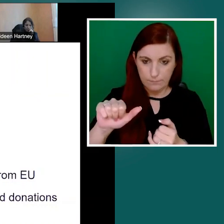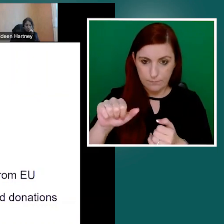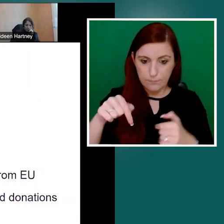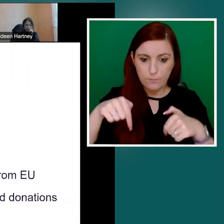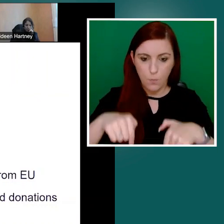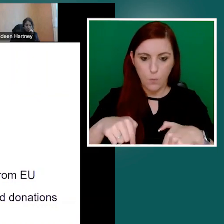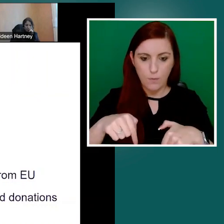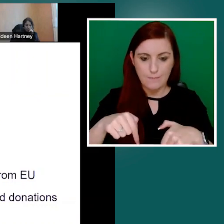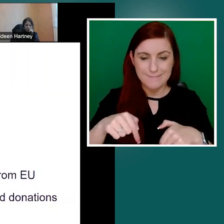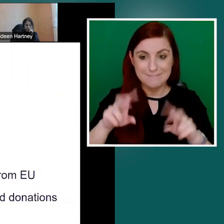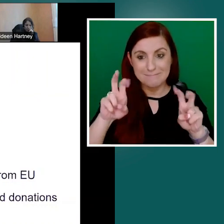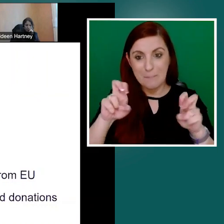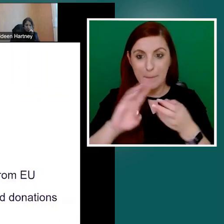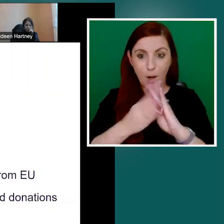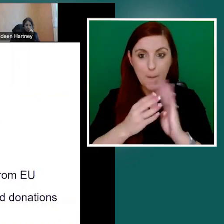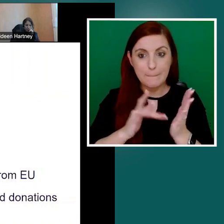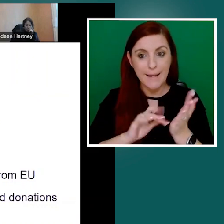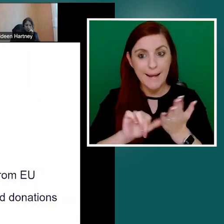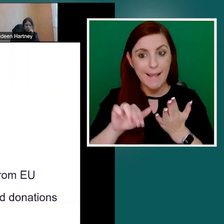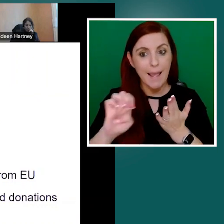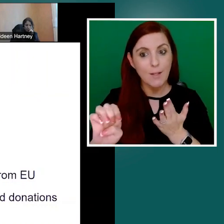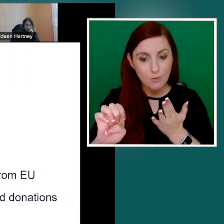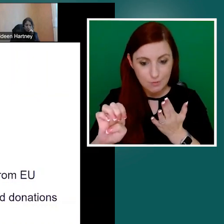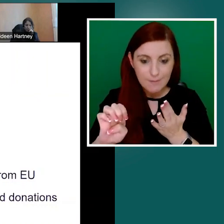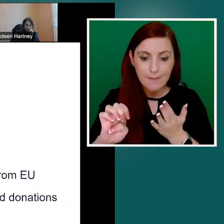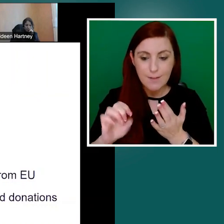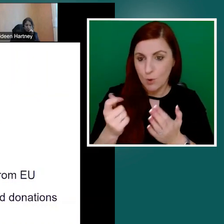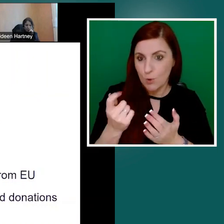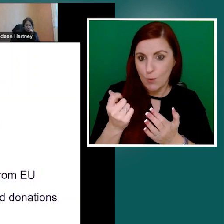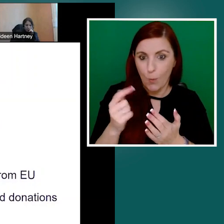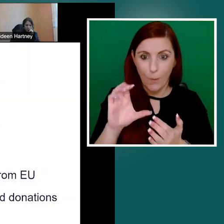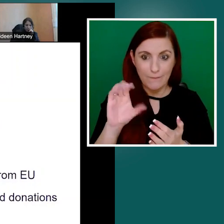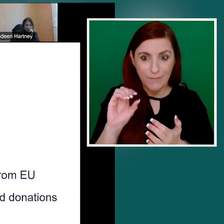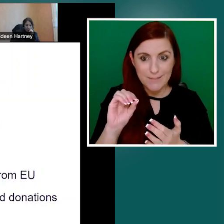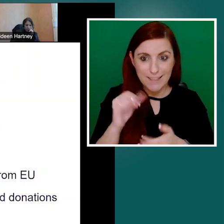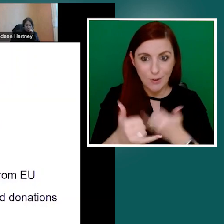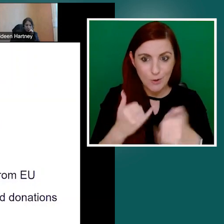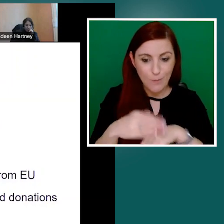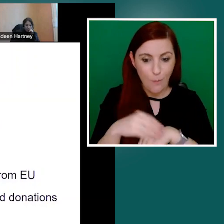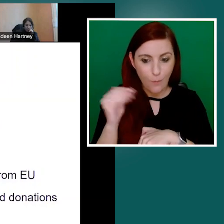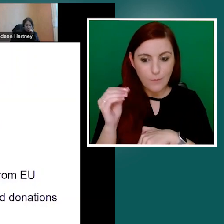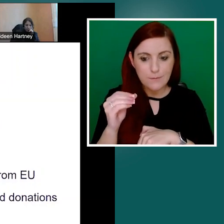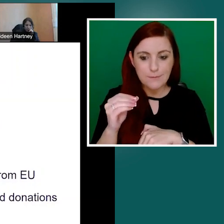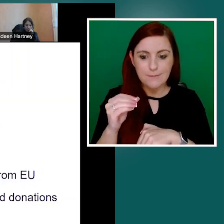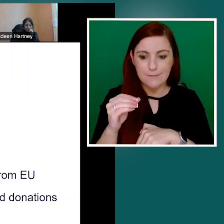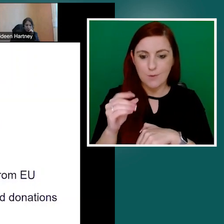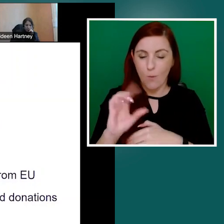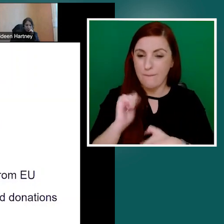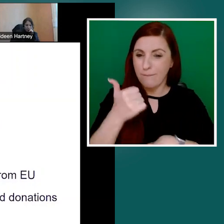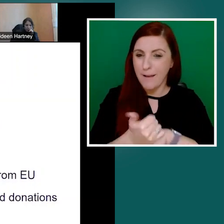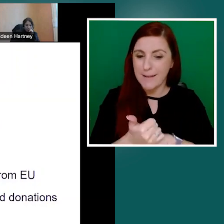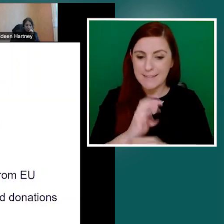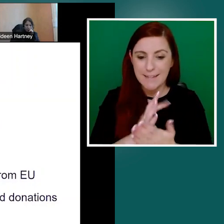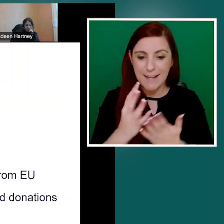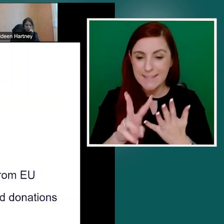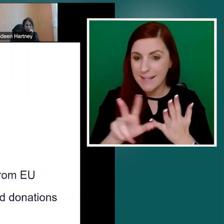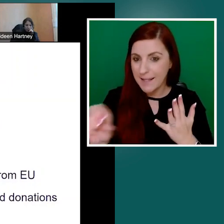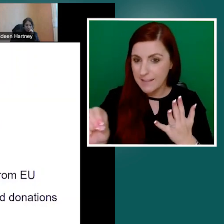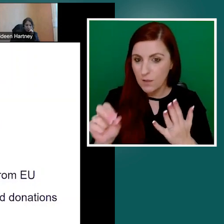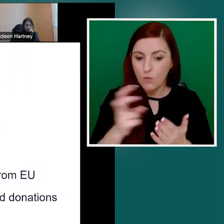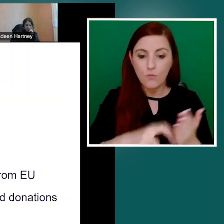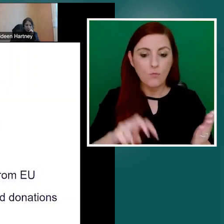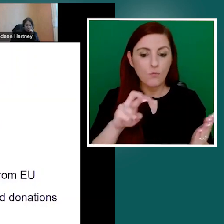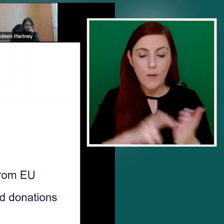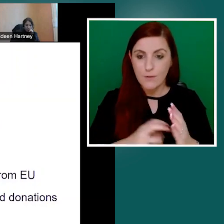we were kind of founded in 1980. We're actually a charity and a company limited by guarantee. So I think maybe in response to Breen's